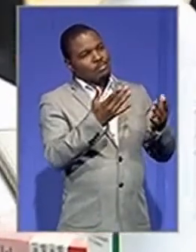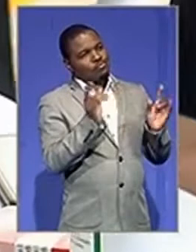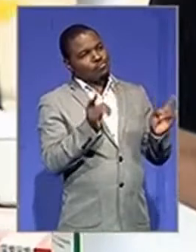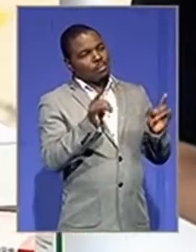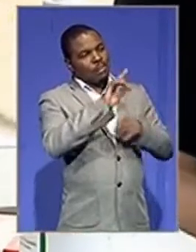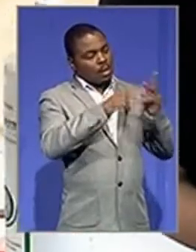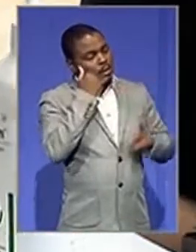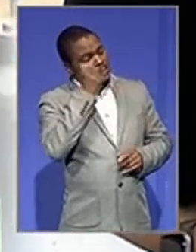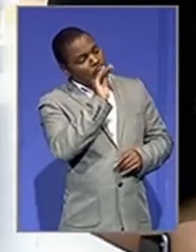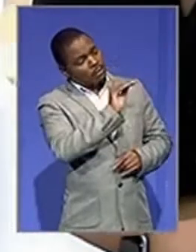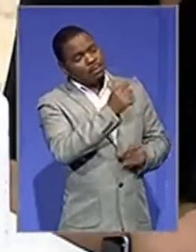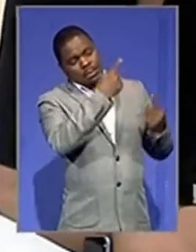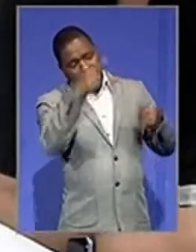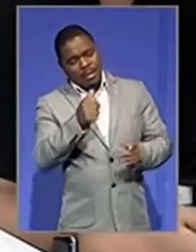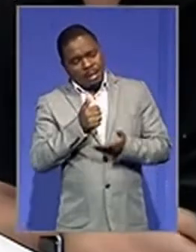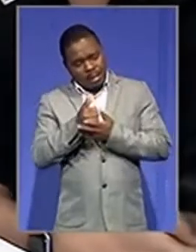healed.